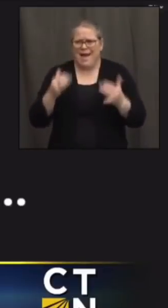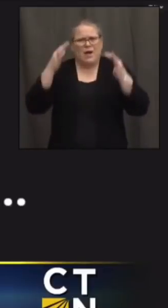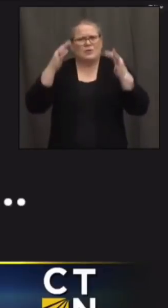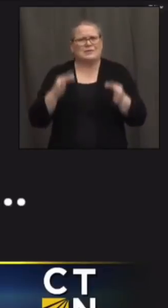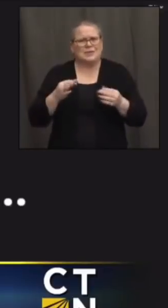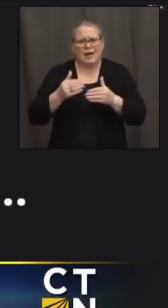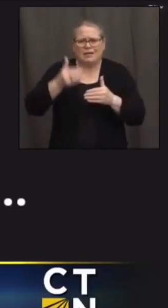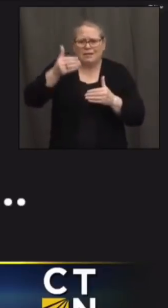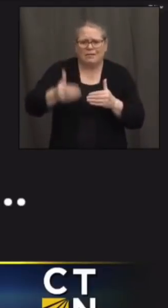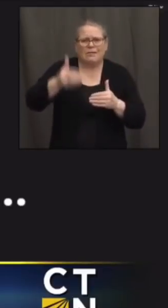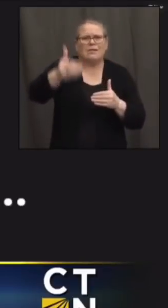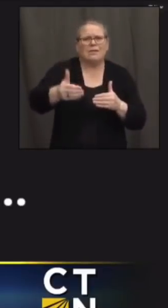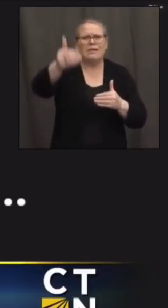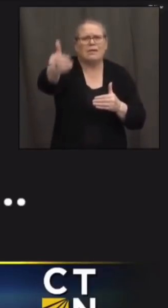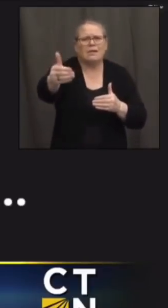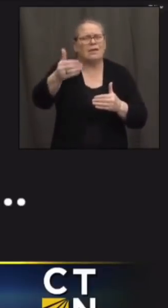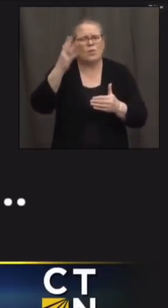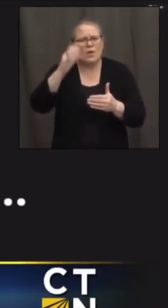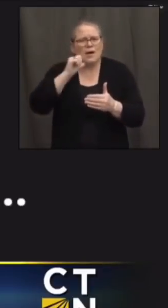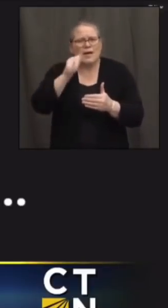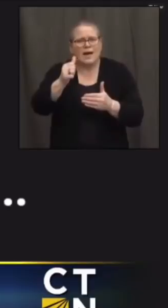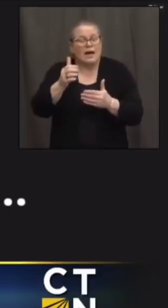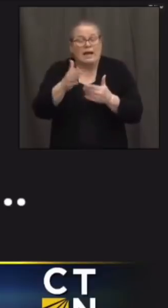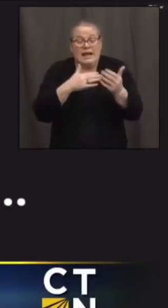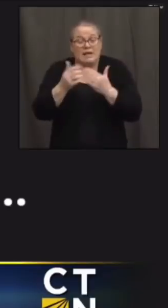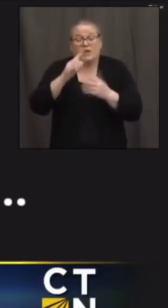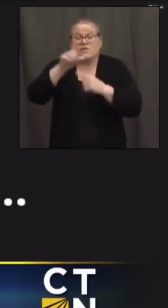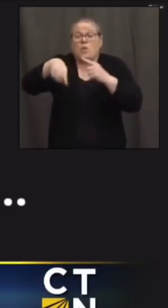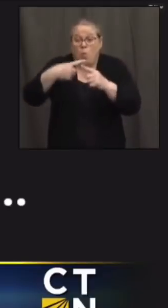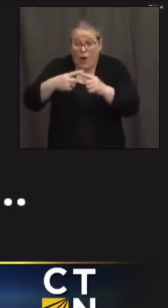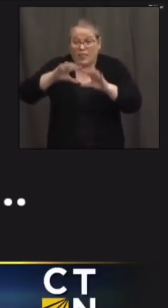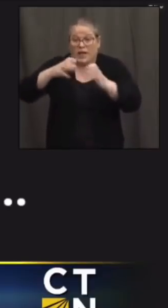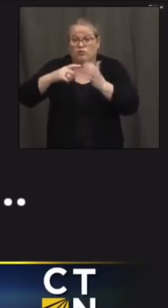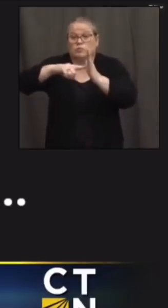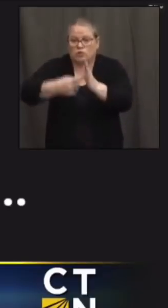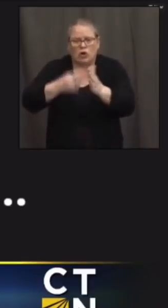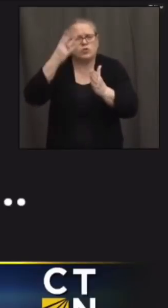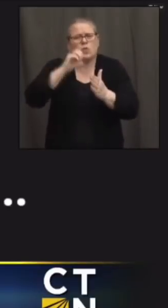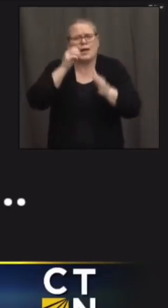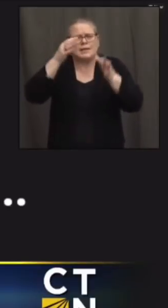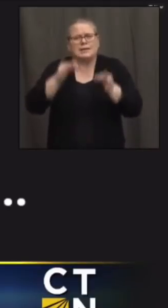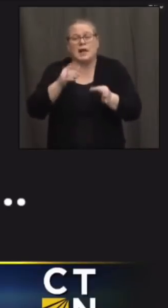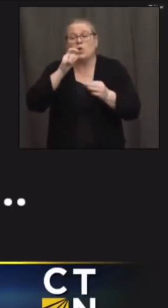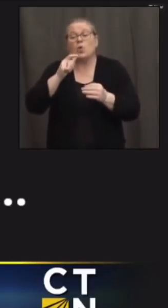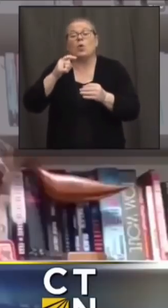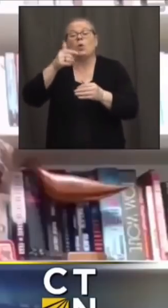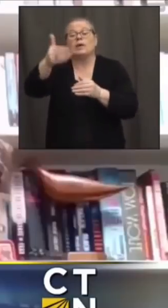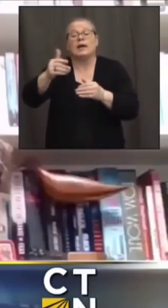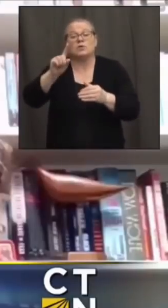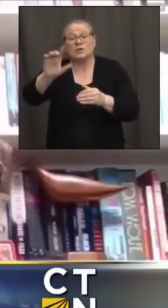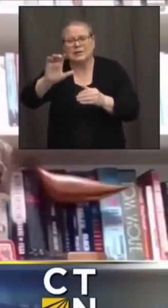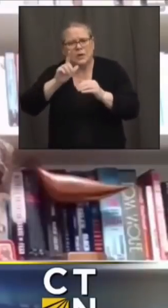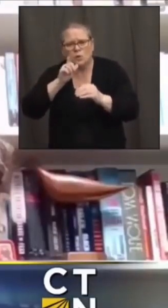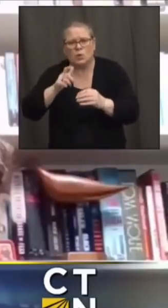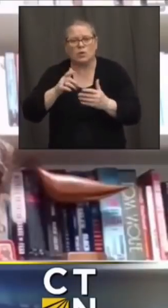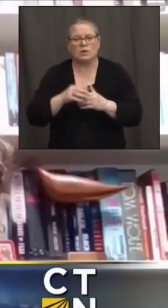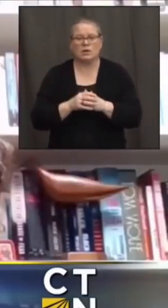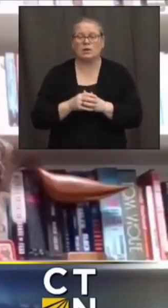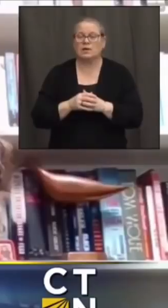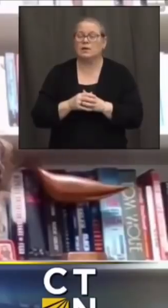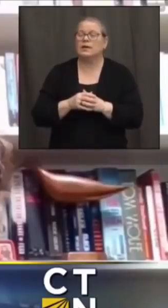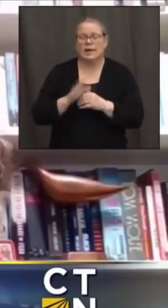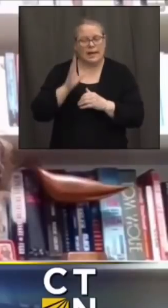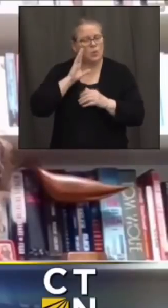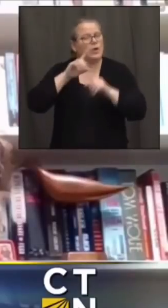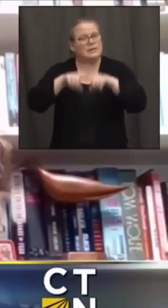group will be next even if even if the state doesn't know when that group will start getting yep it's going to depend emily on